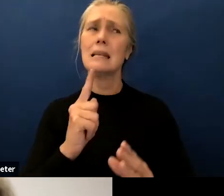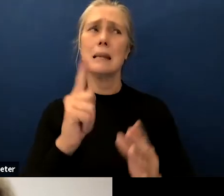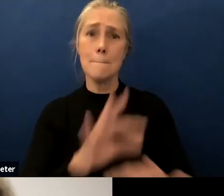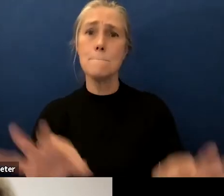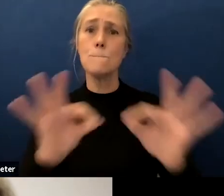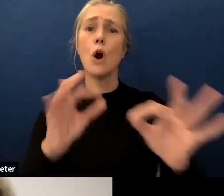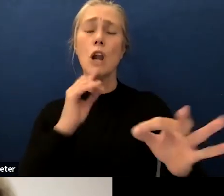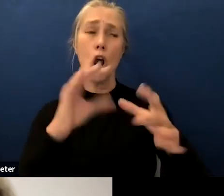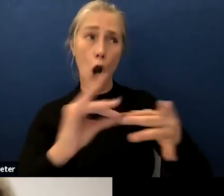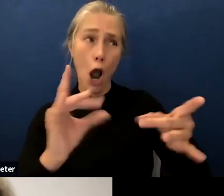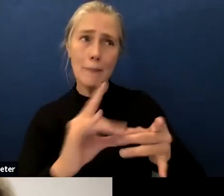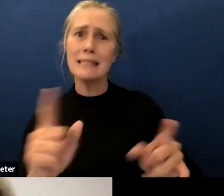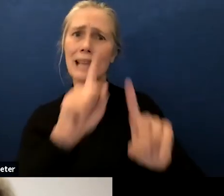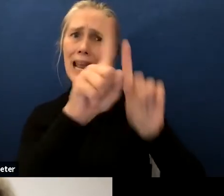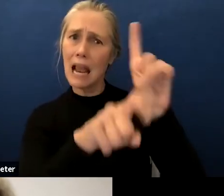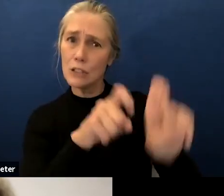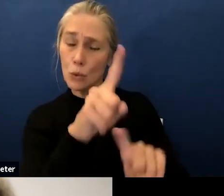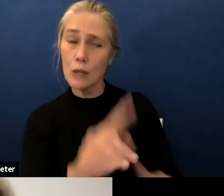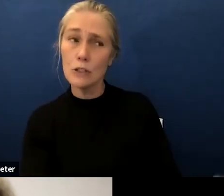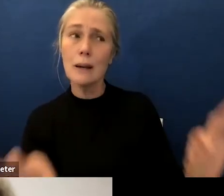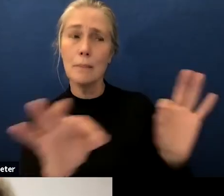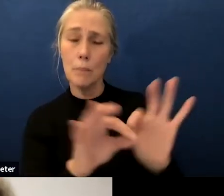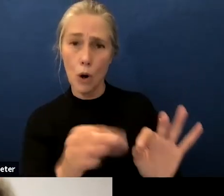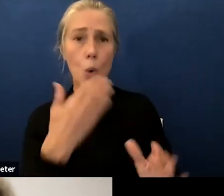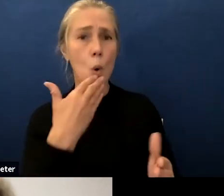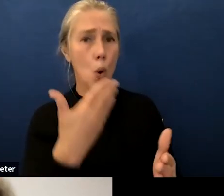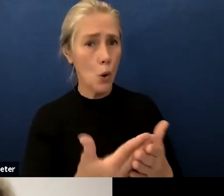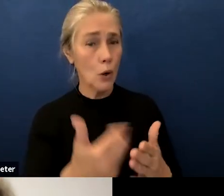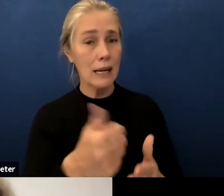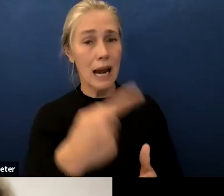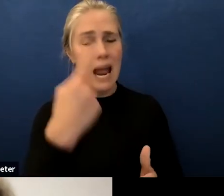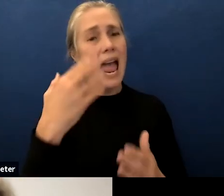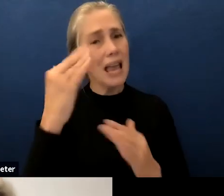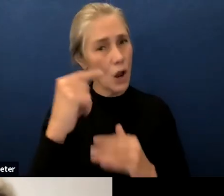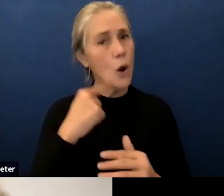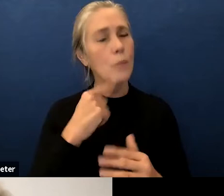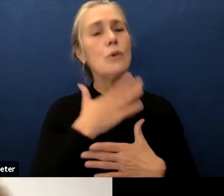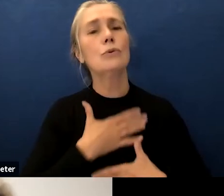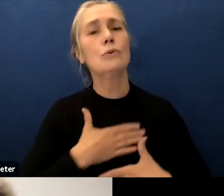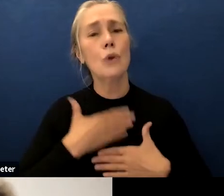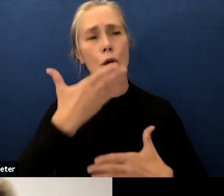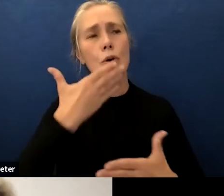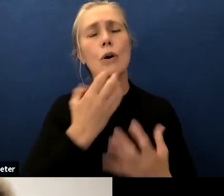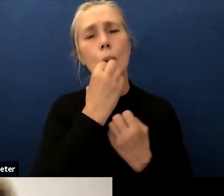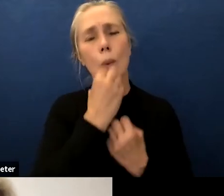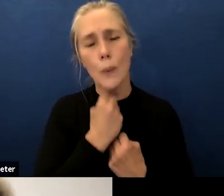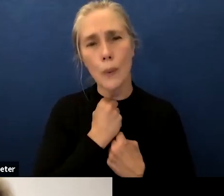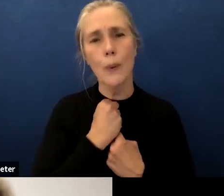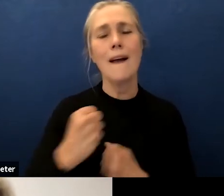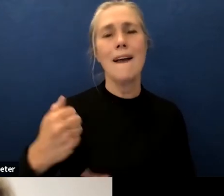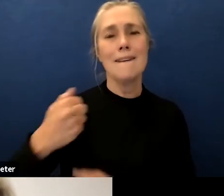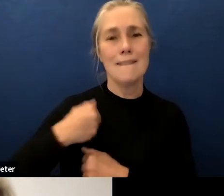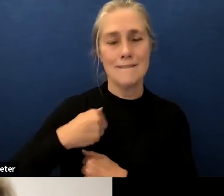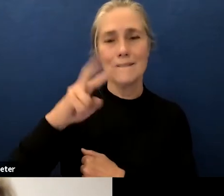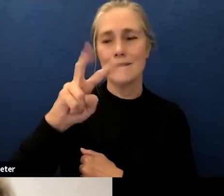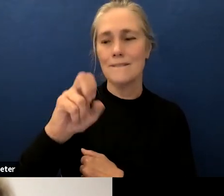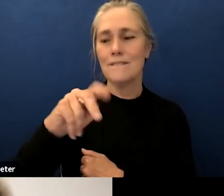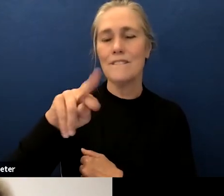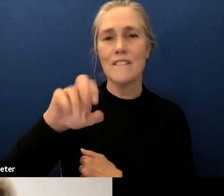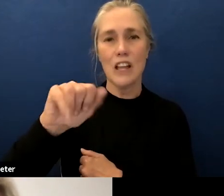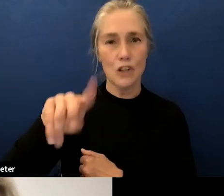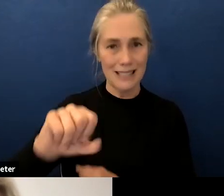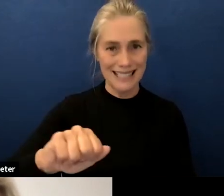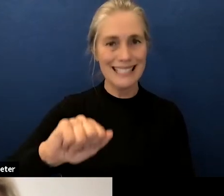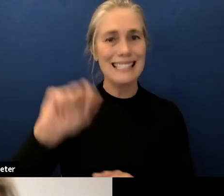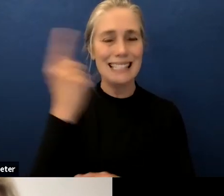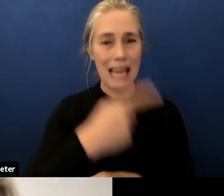questions i also hope that everyone had a meaningful veterans day both my parents were veterans the navy and